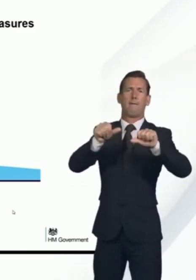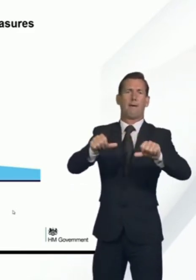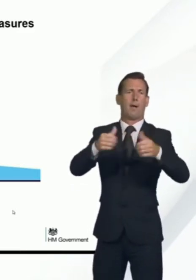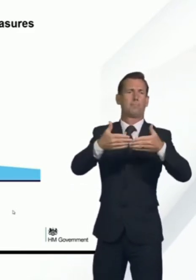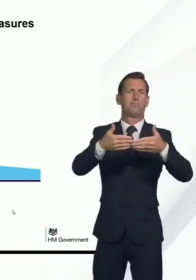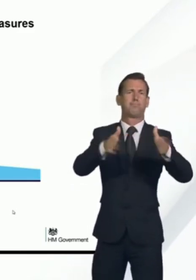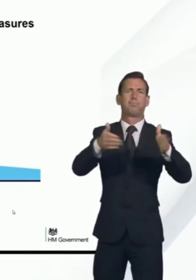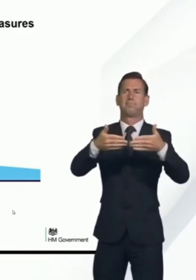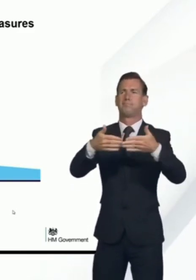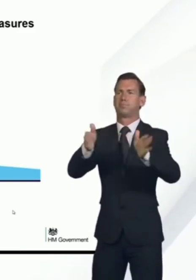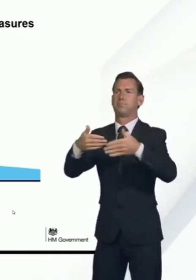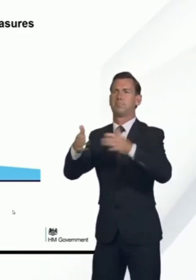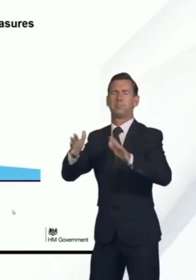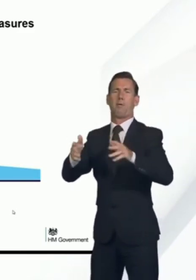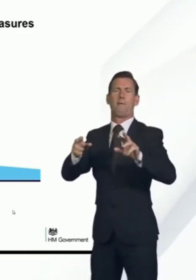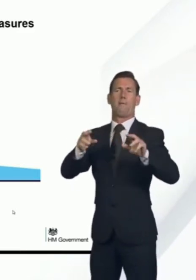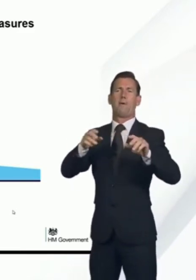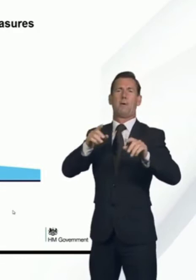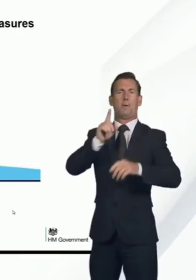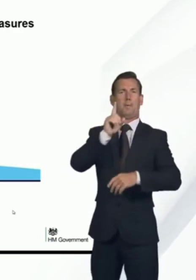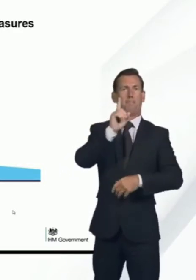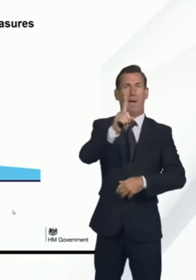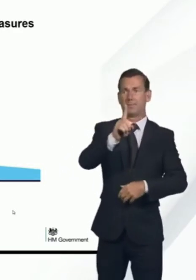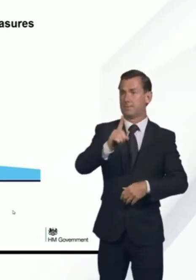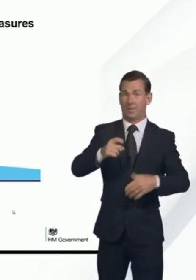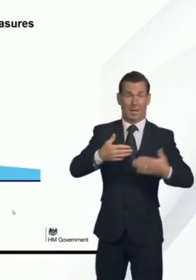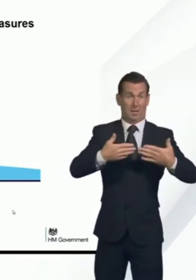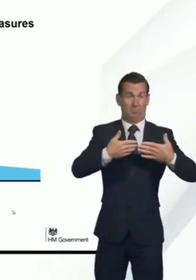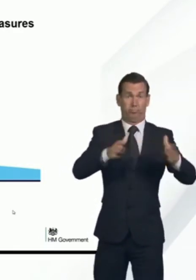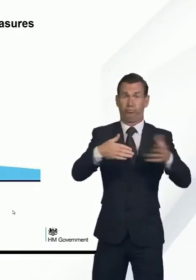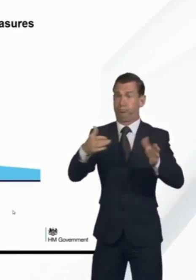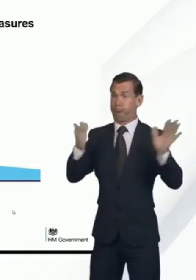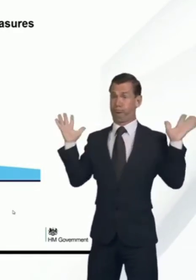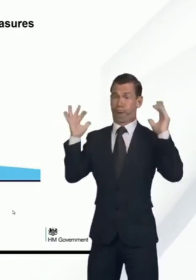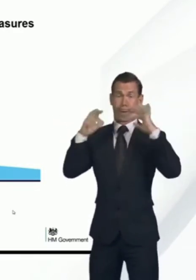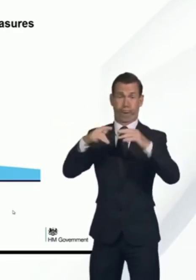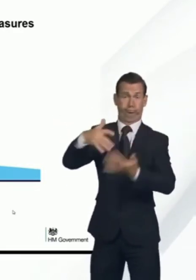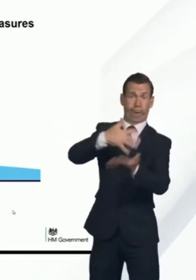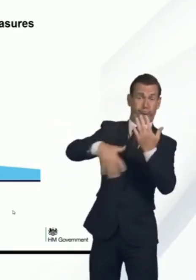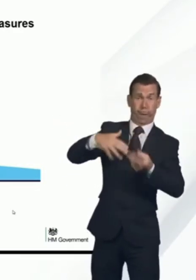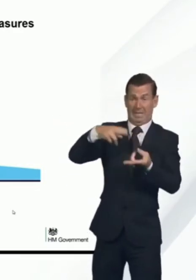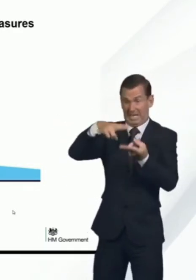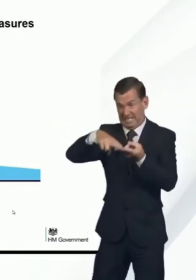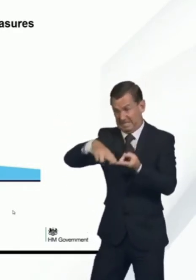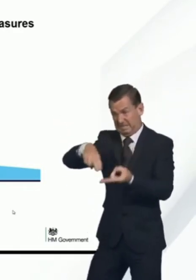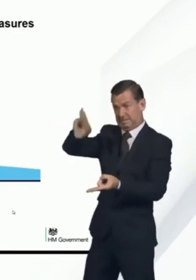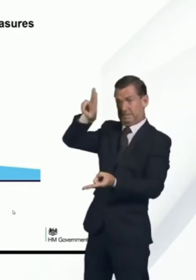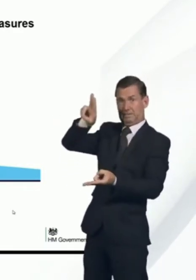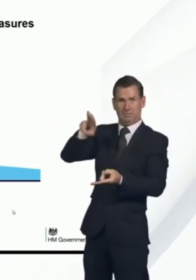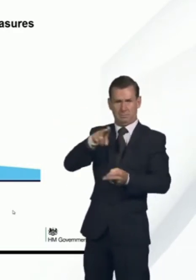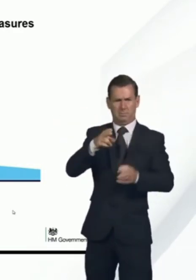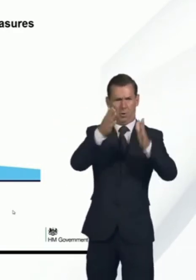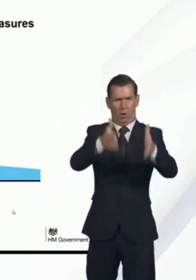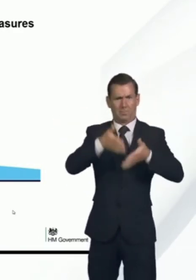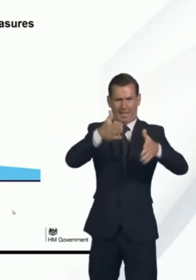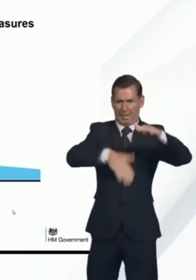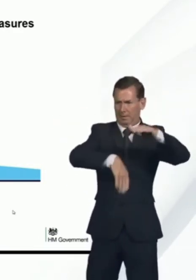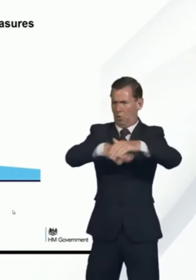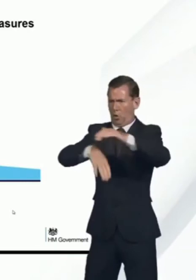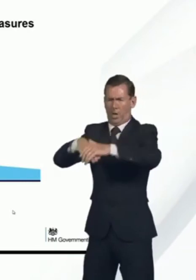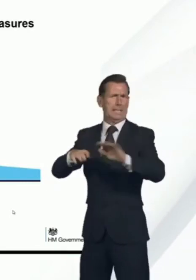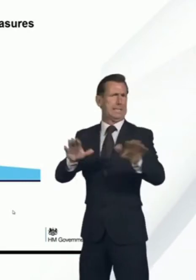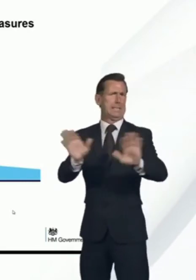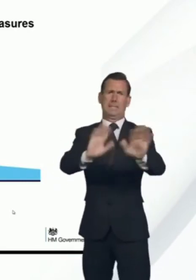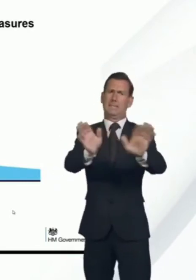But crucially, avoiding what would be a disastrous second peak, which overwhelms the NHS. And after each